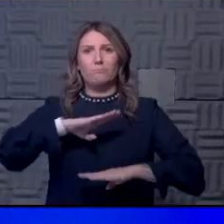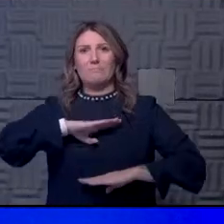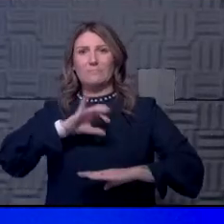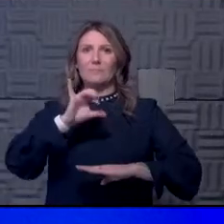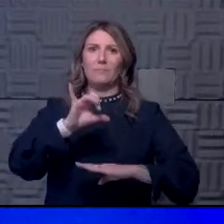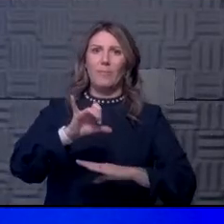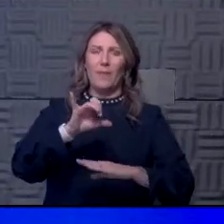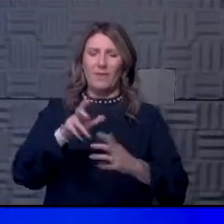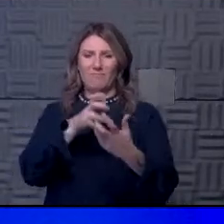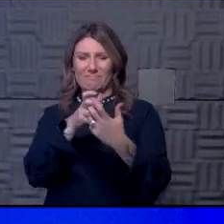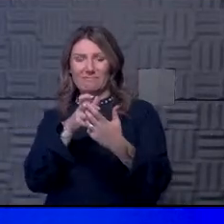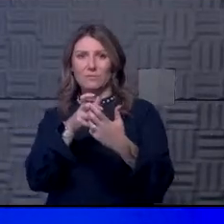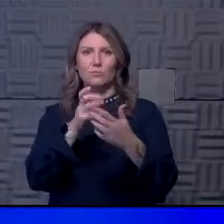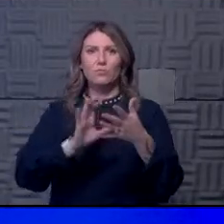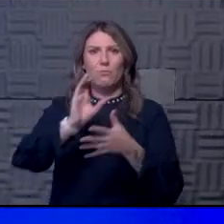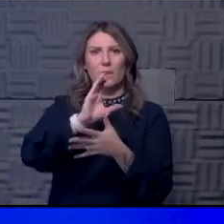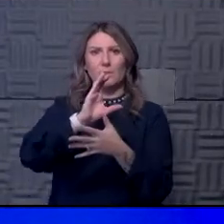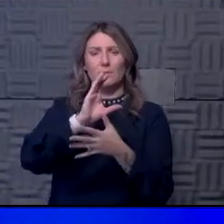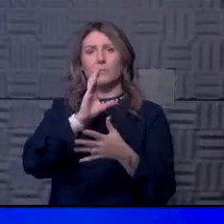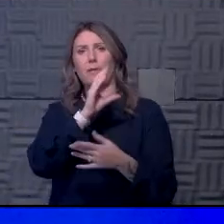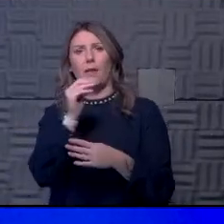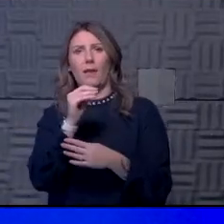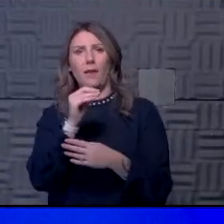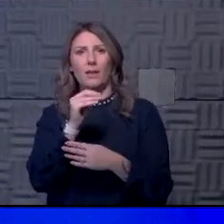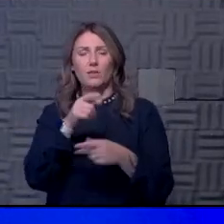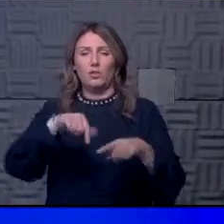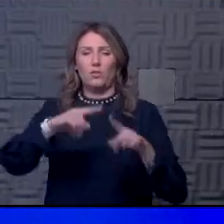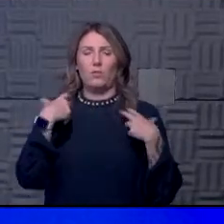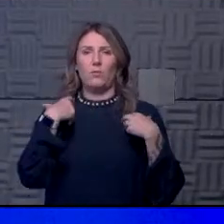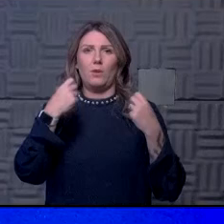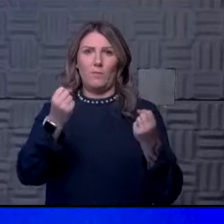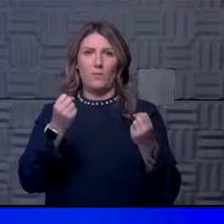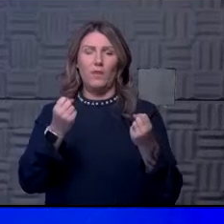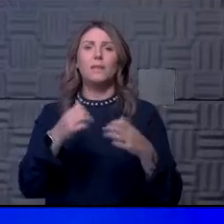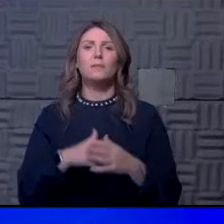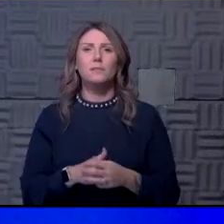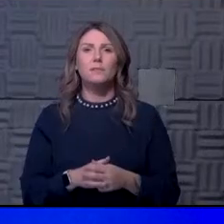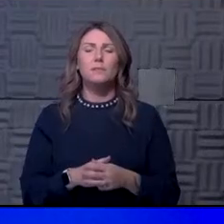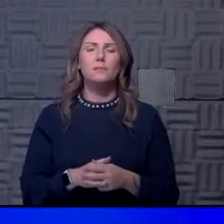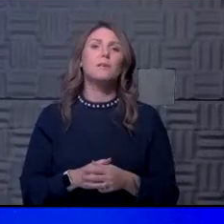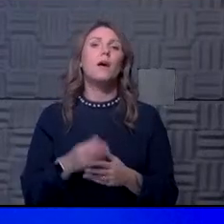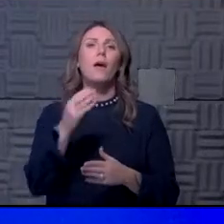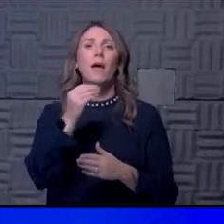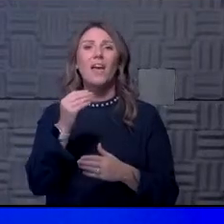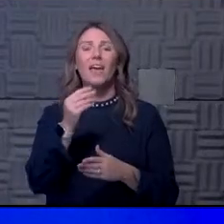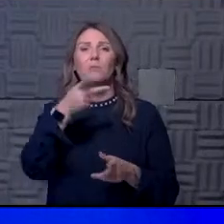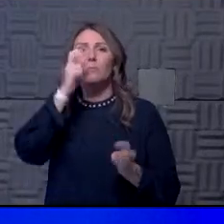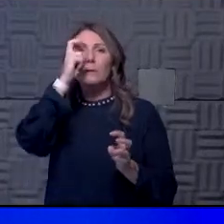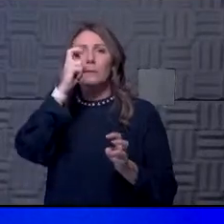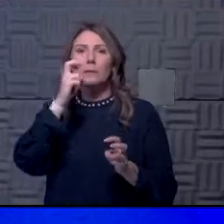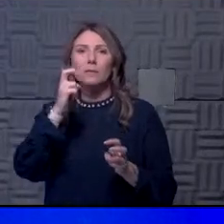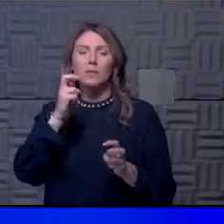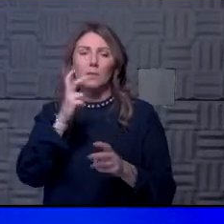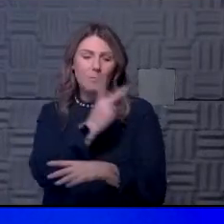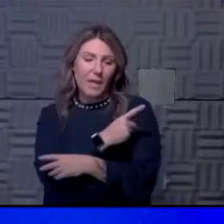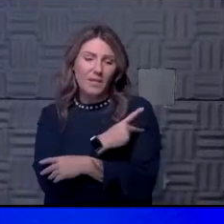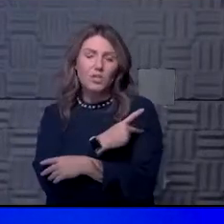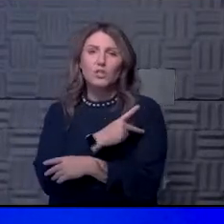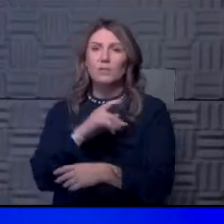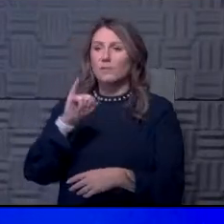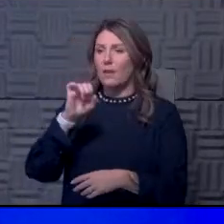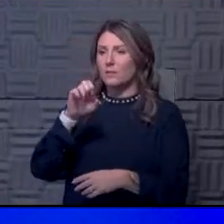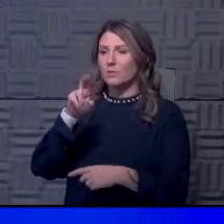being, uh, past the acute infection and in the recovery phase. And for critically ill patients in the ICU, that is 20